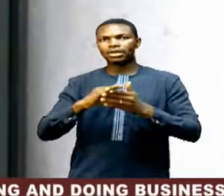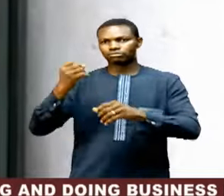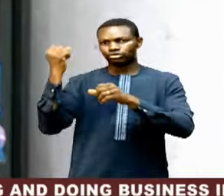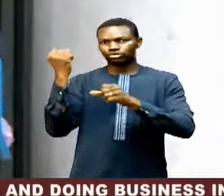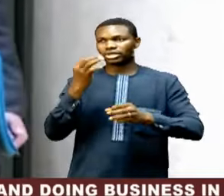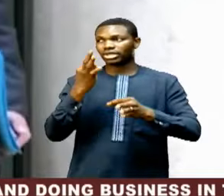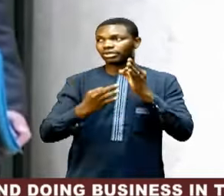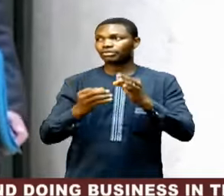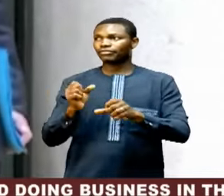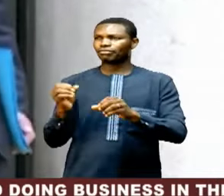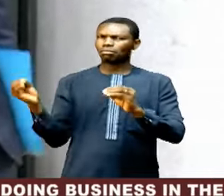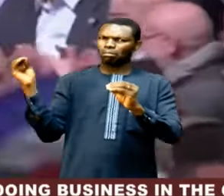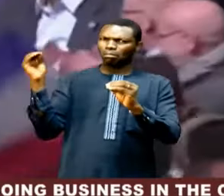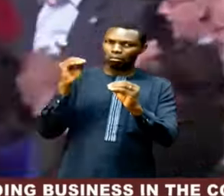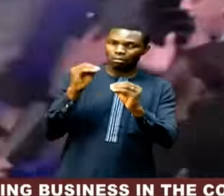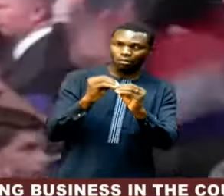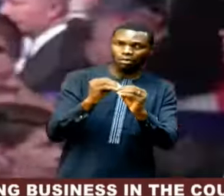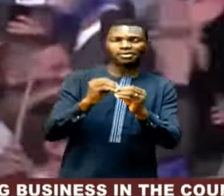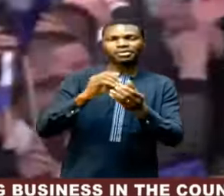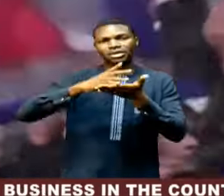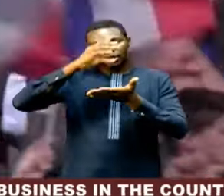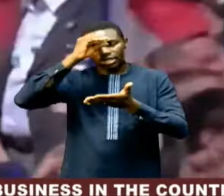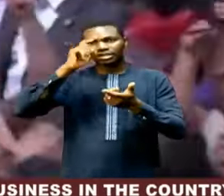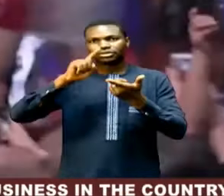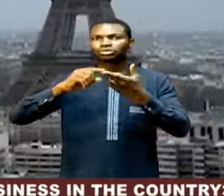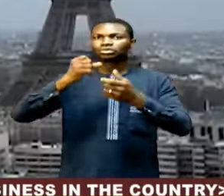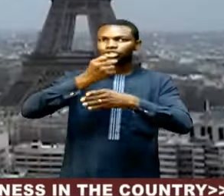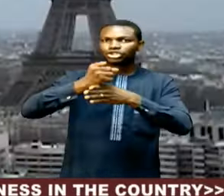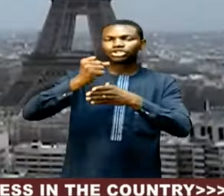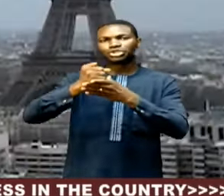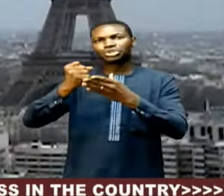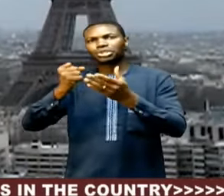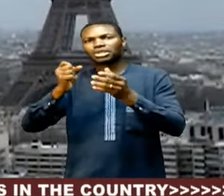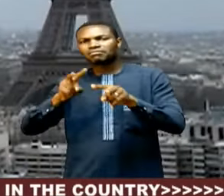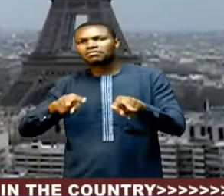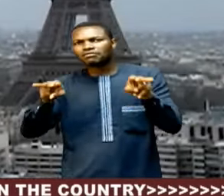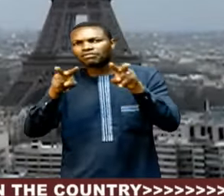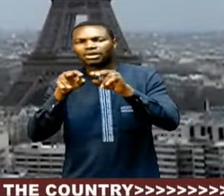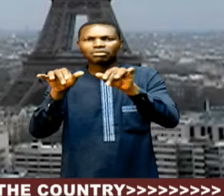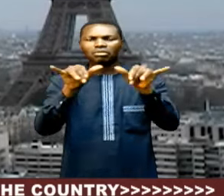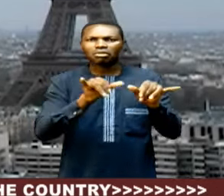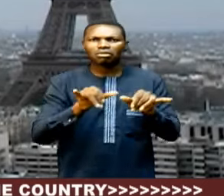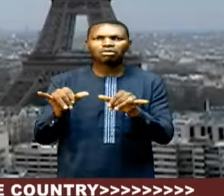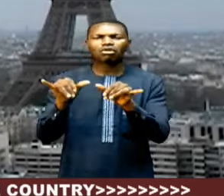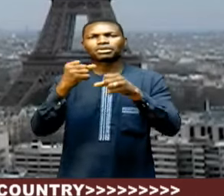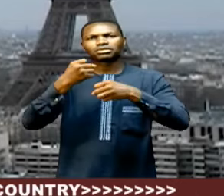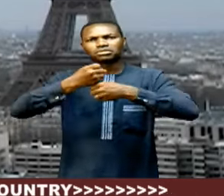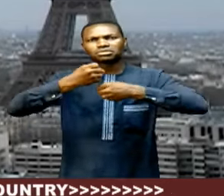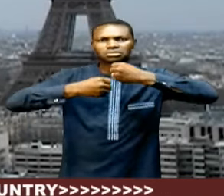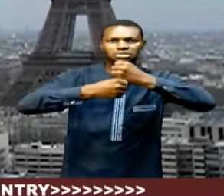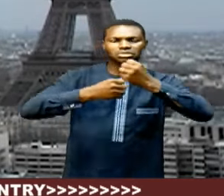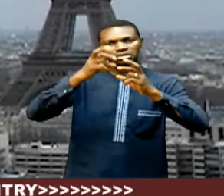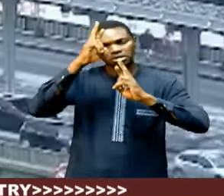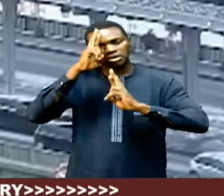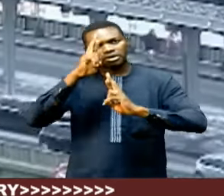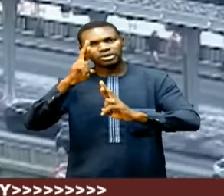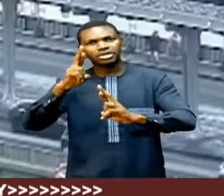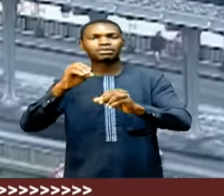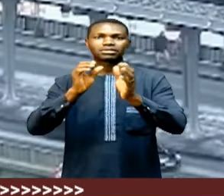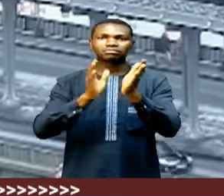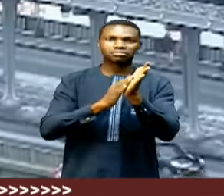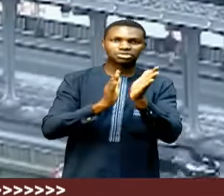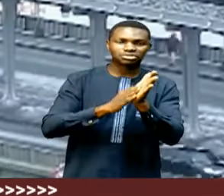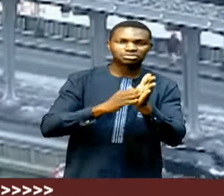if we relearn to share values, a common culture, respect in the classroom, in the streets, in public transport,